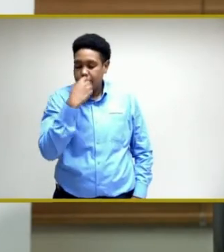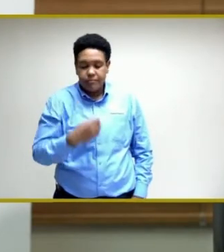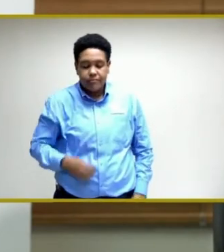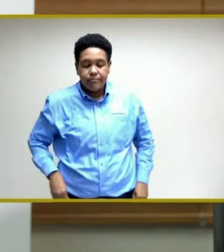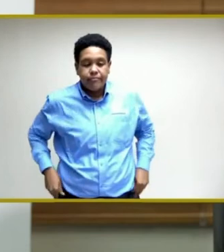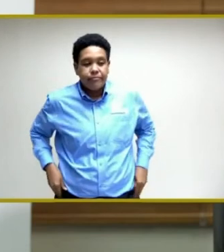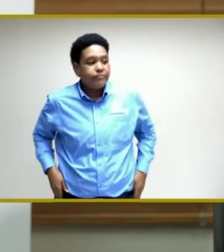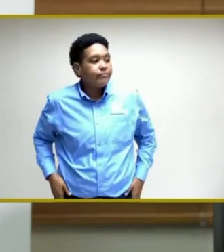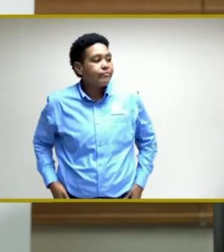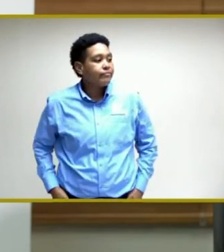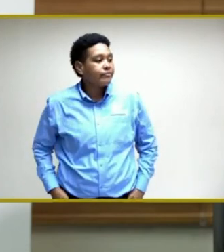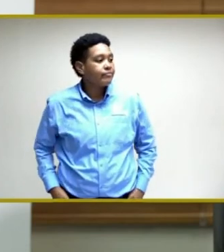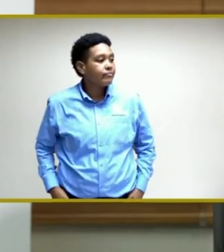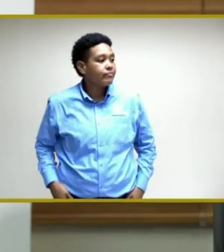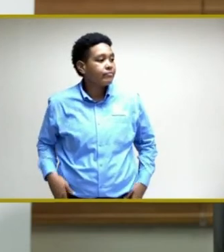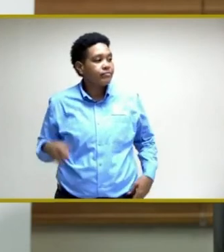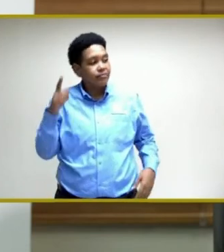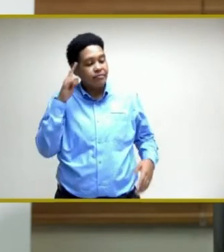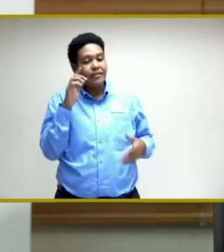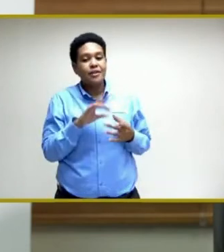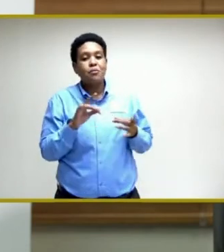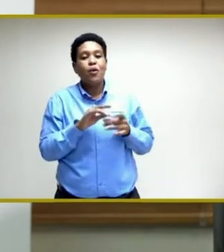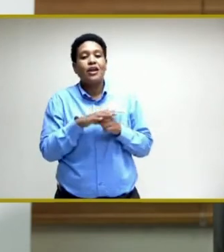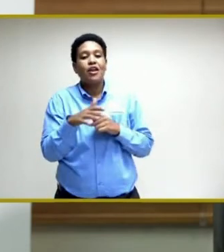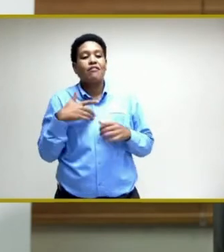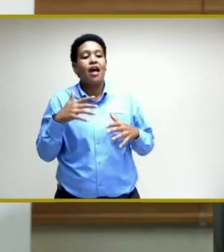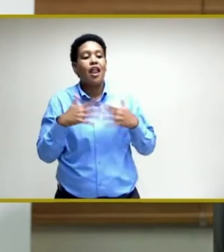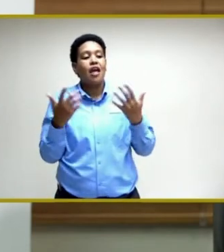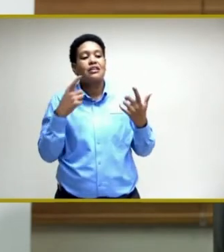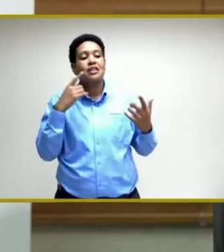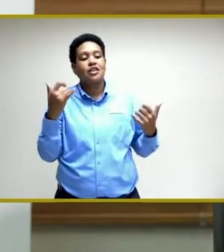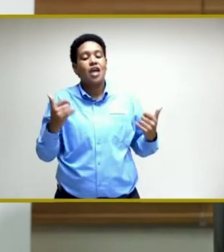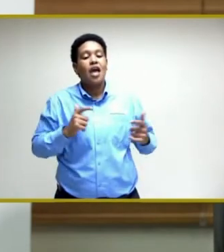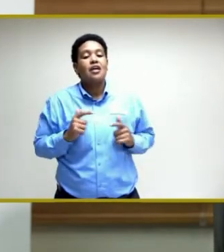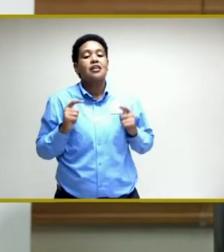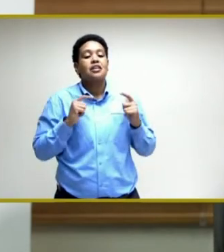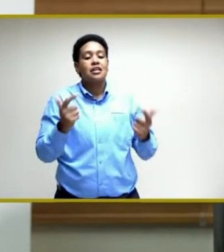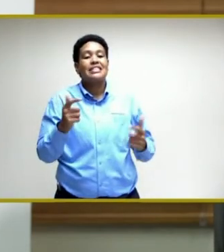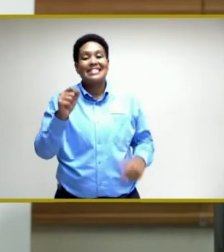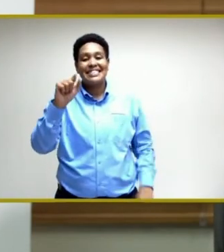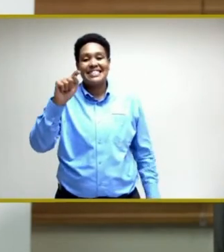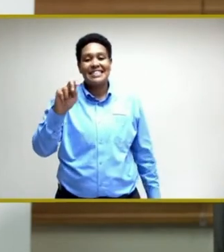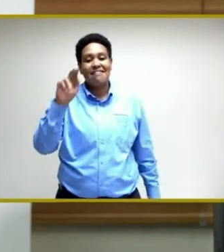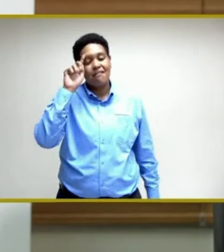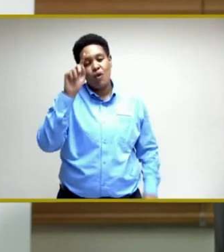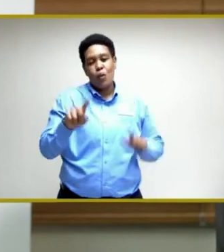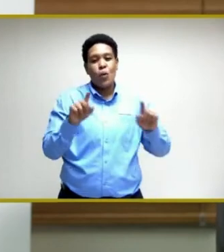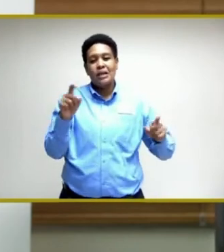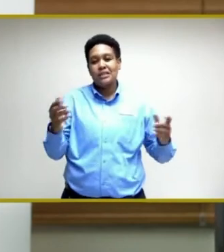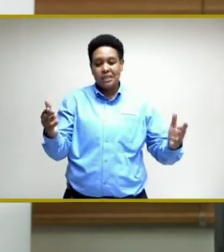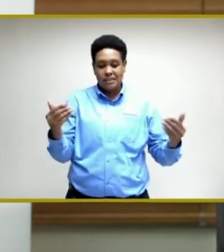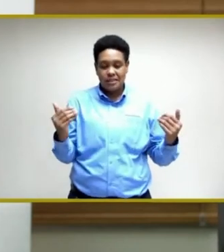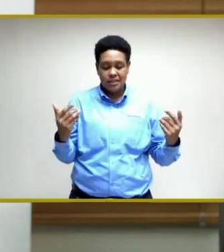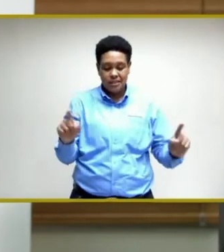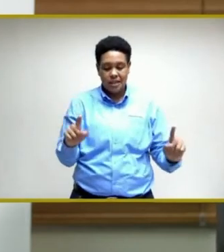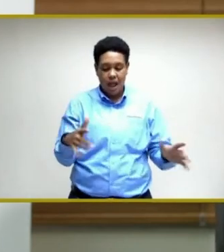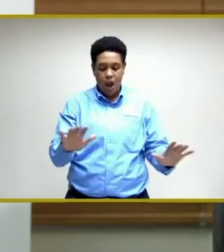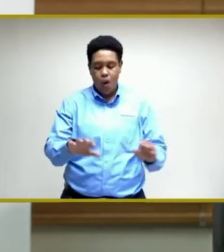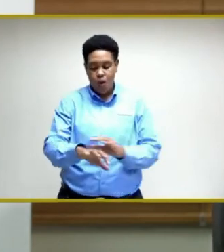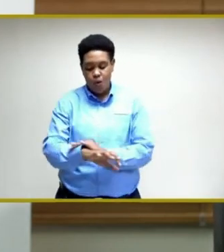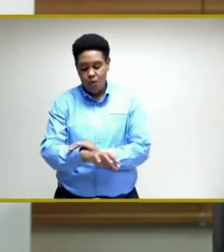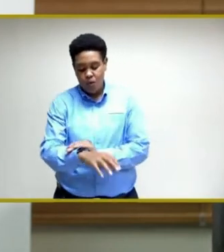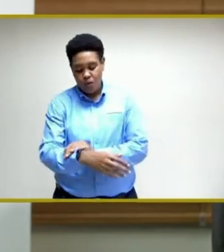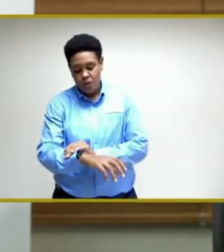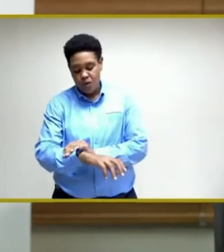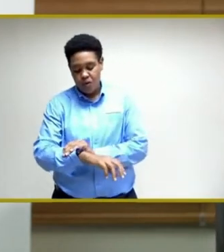And I think I've spoken enough, but there was a lot to say today. So I'm to hand over now to Stephen for his question and answer